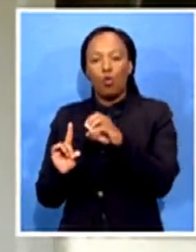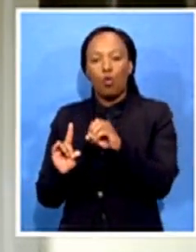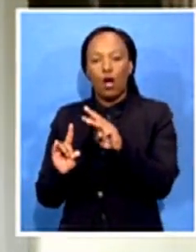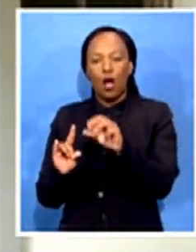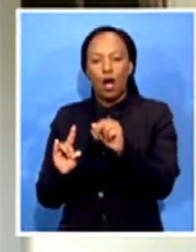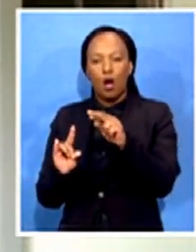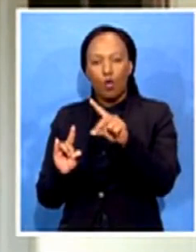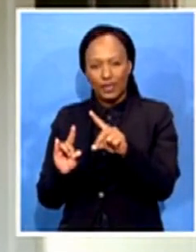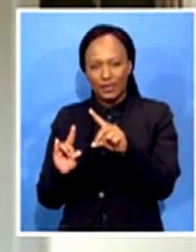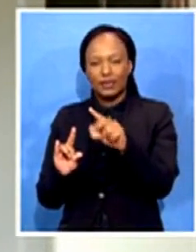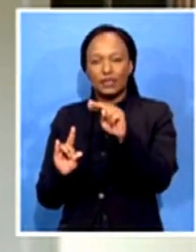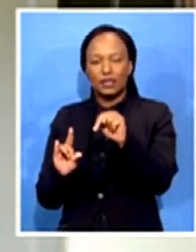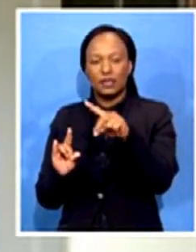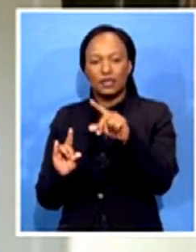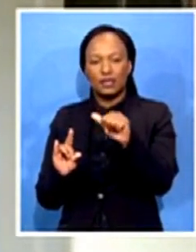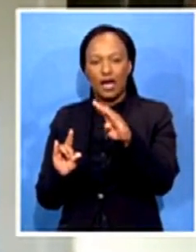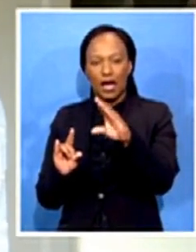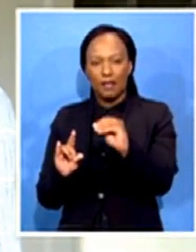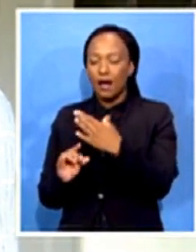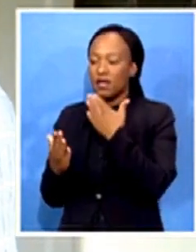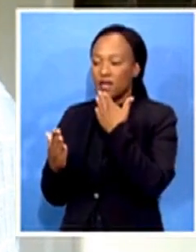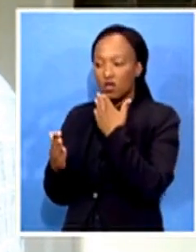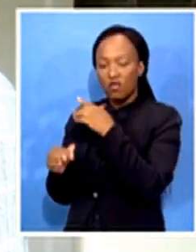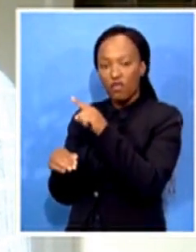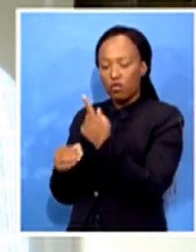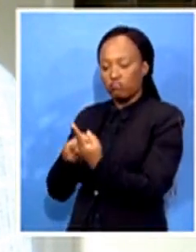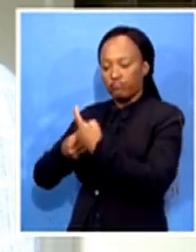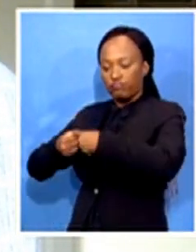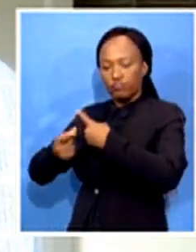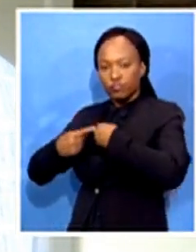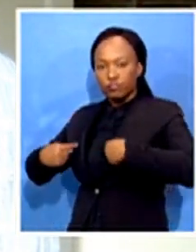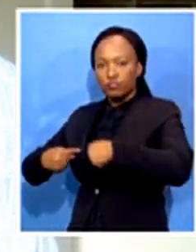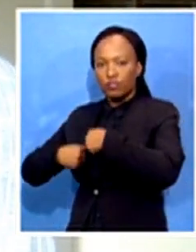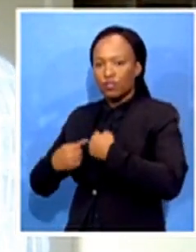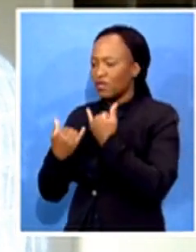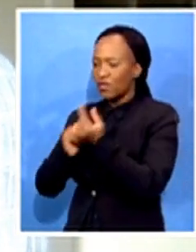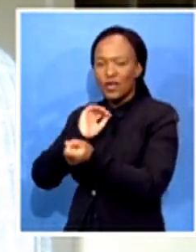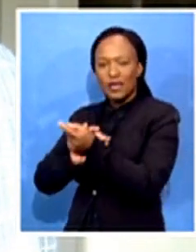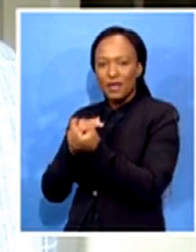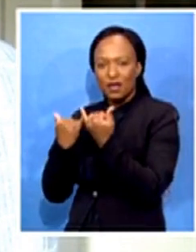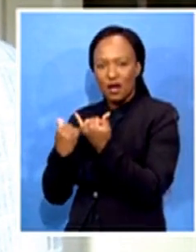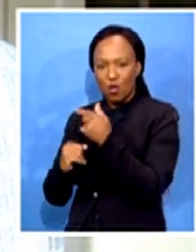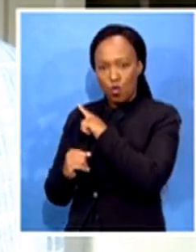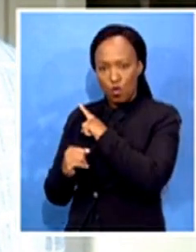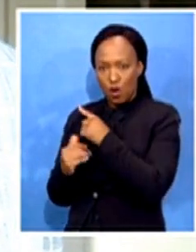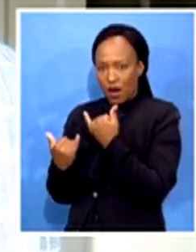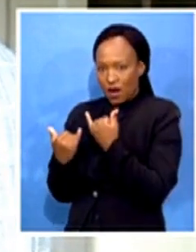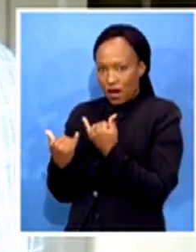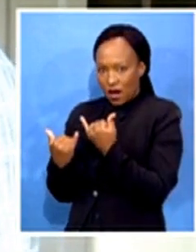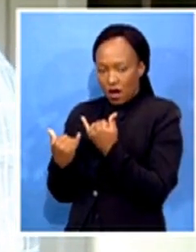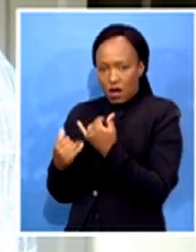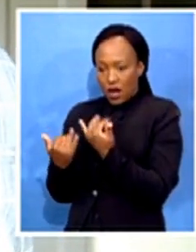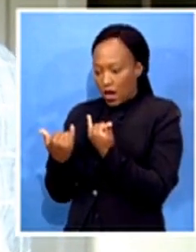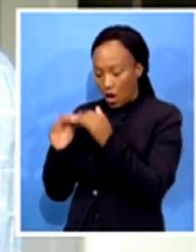Howard, thank you very much for joining us. What is the latest development? Because I understand it is no longer 10 markers who have